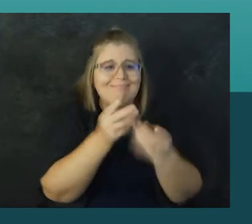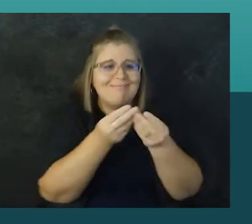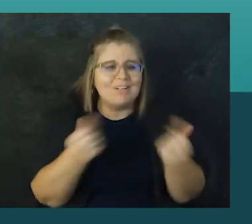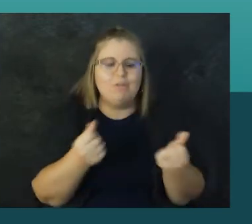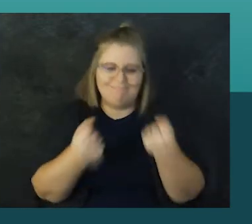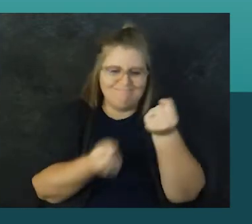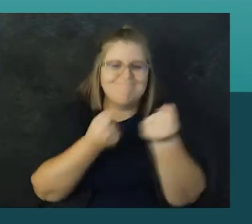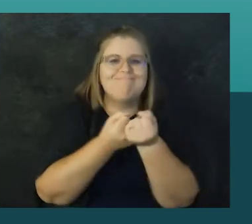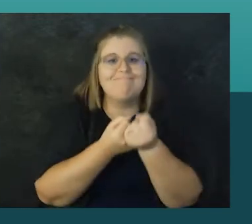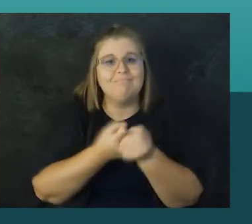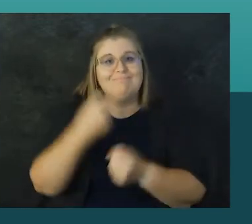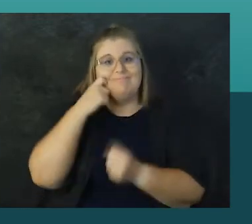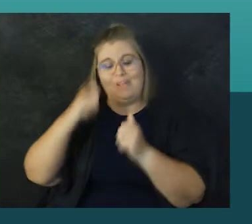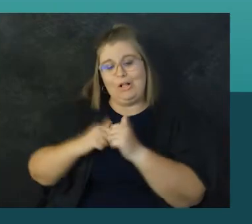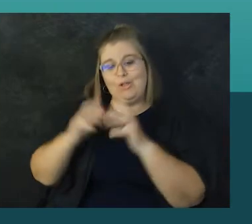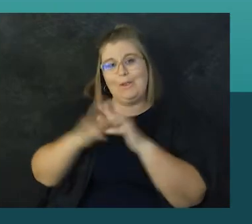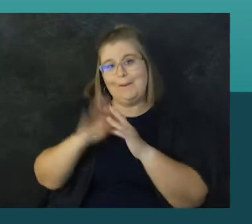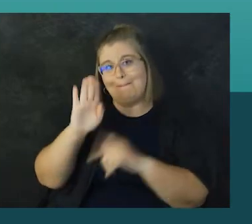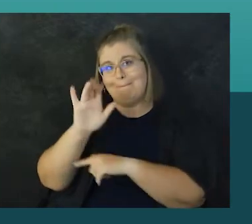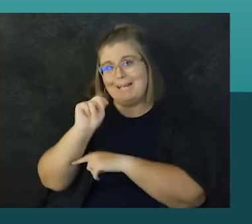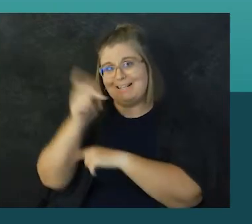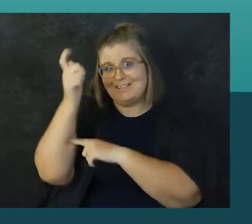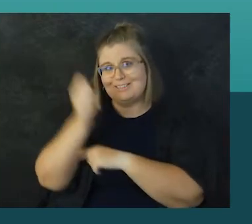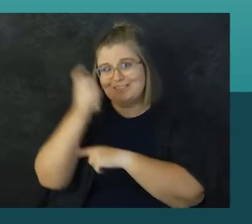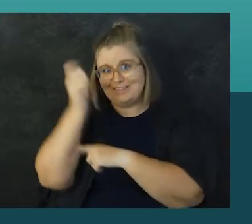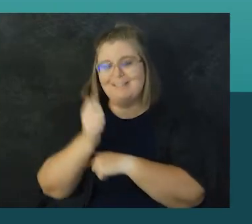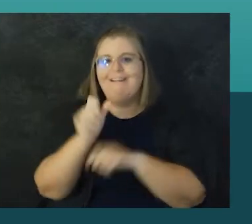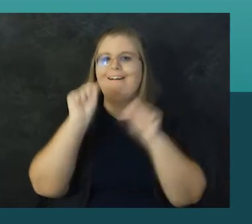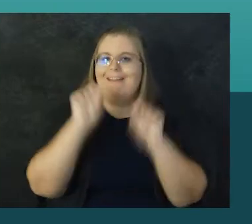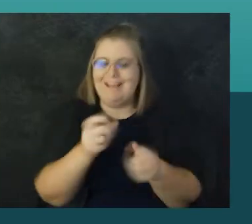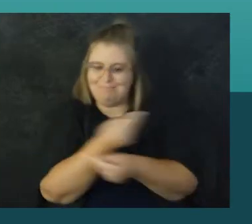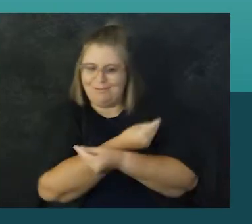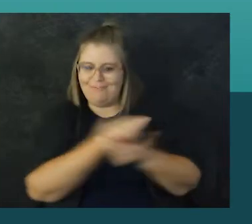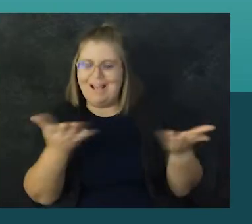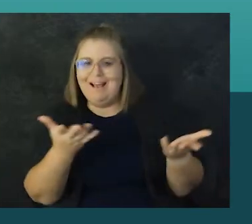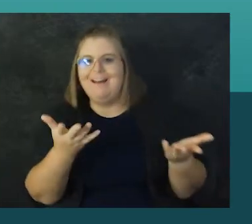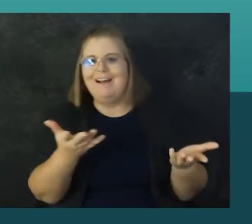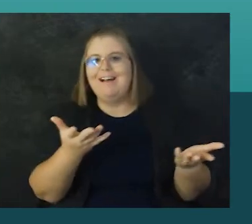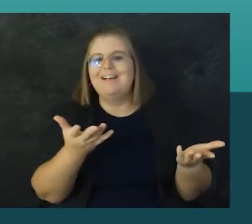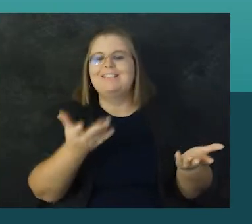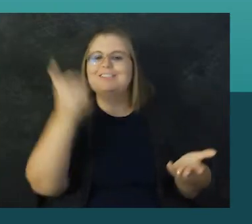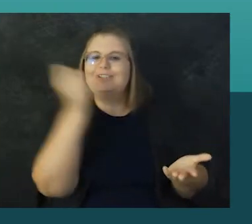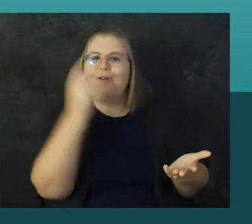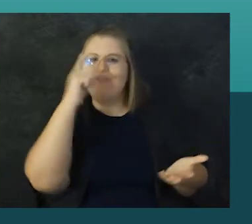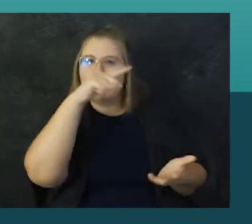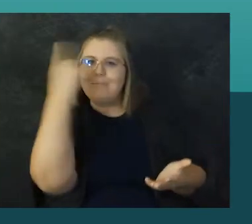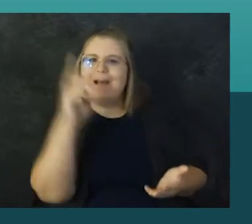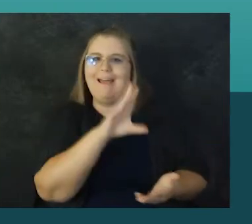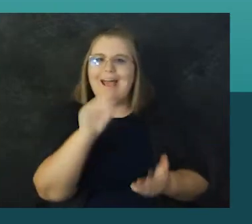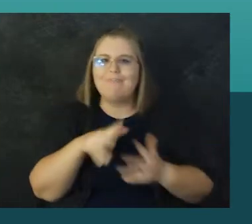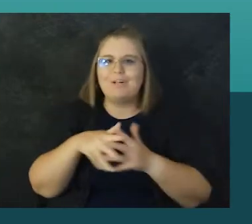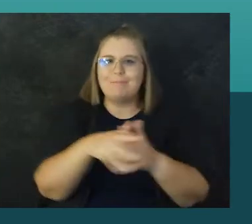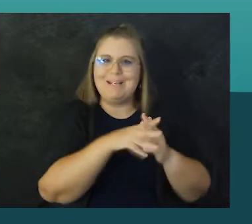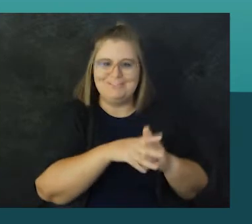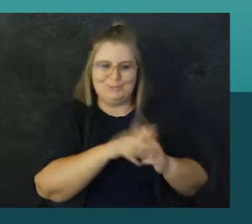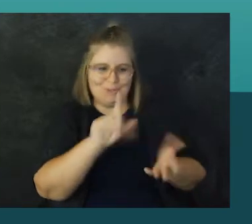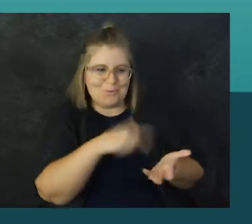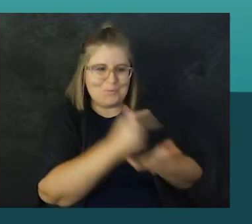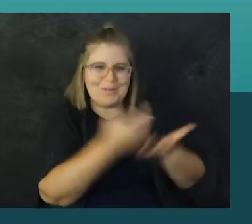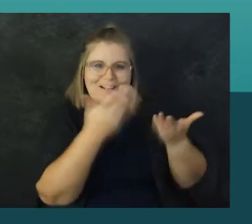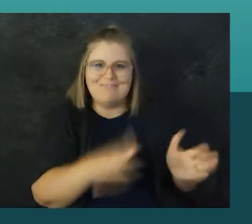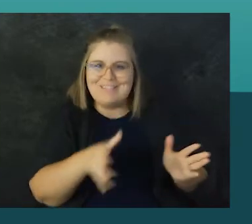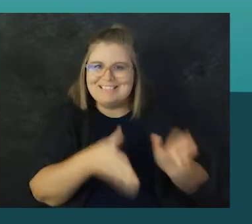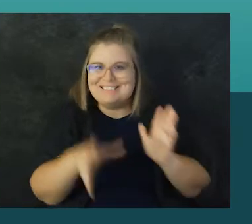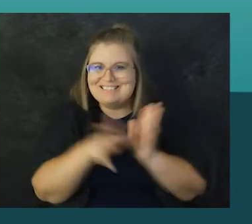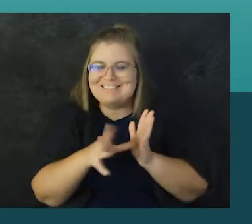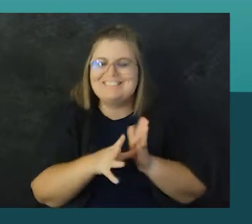ownership and champion solutions. For example, we were able to launch our BEND scholarship in which we were able to provide scholarships to Black and